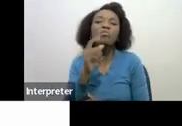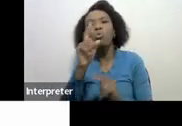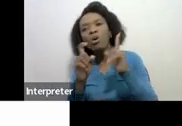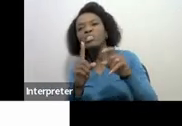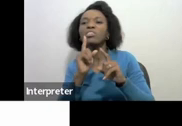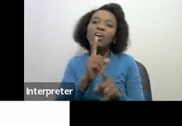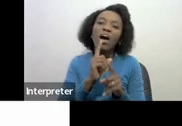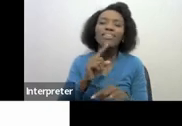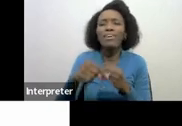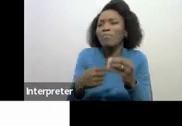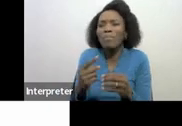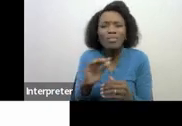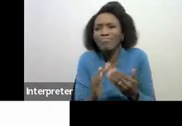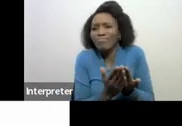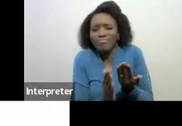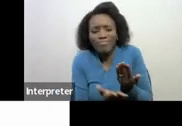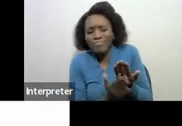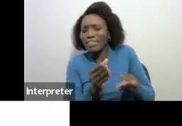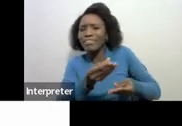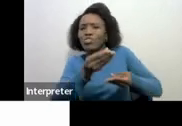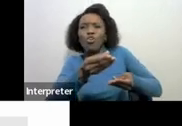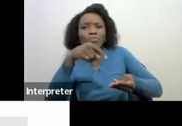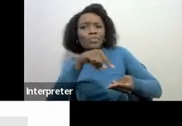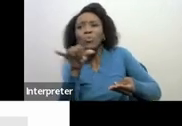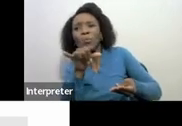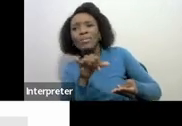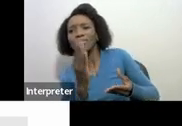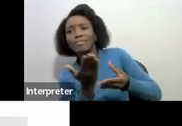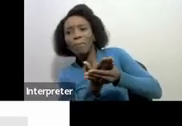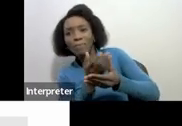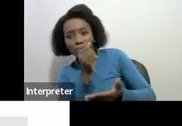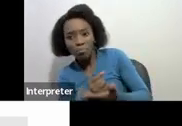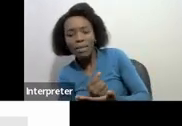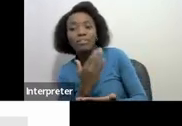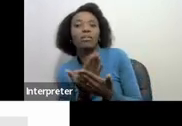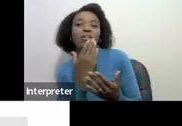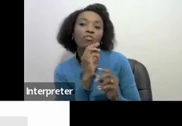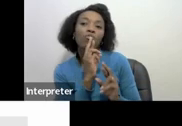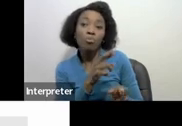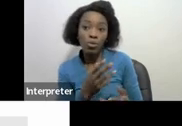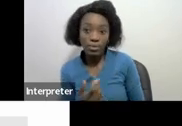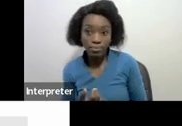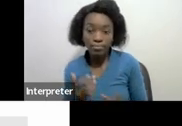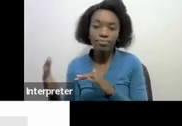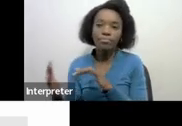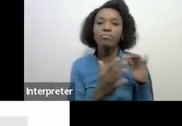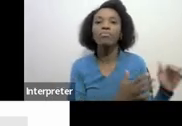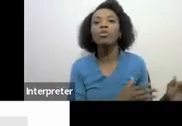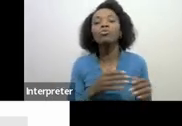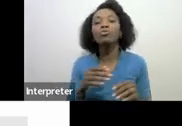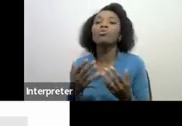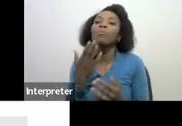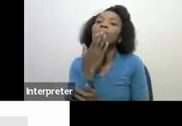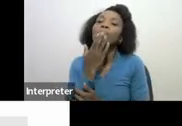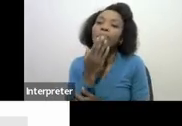submitted to report the estate case and also as Naneli said please visit